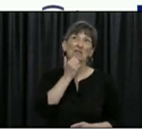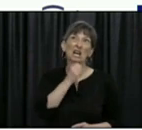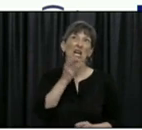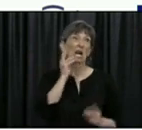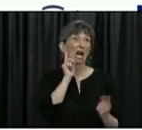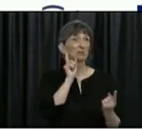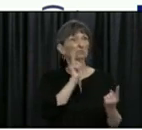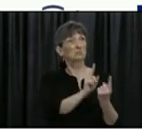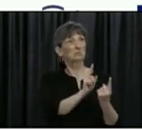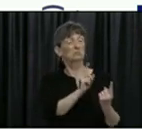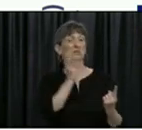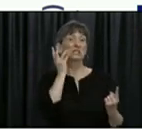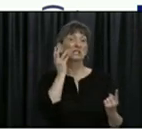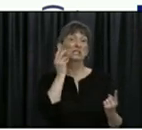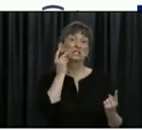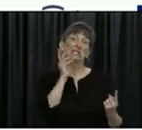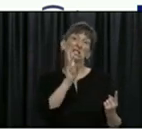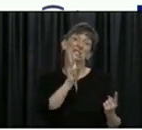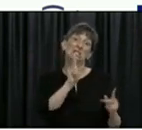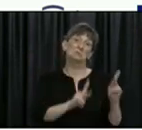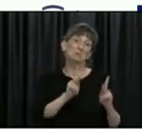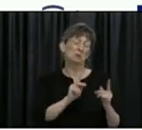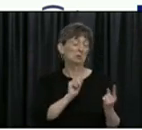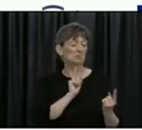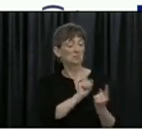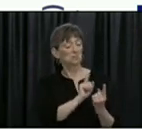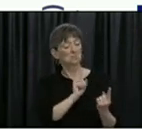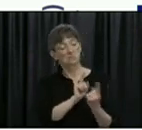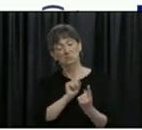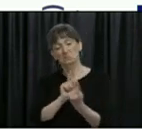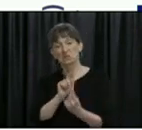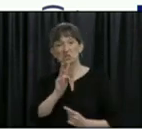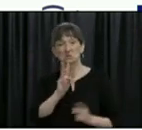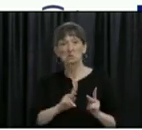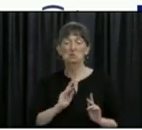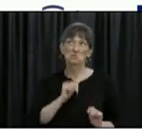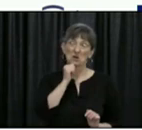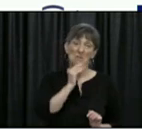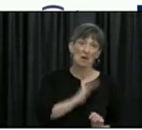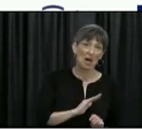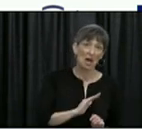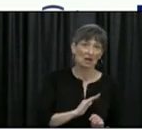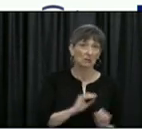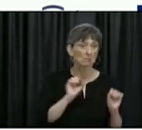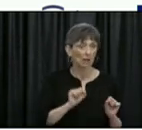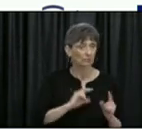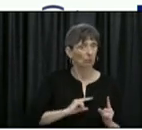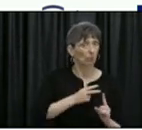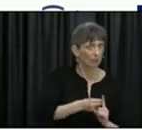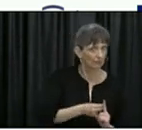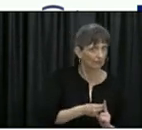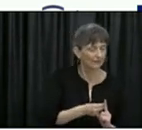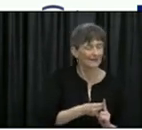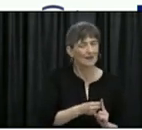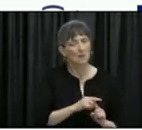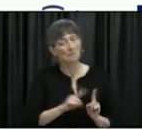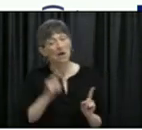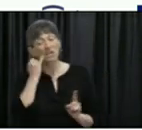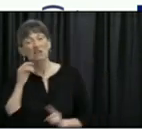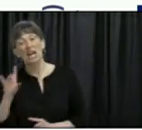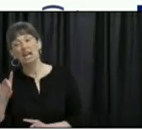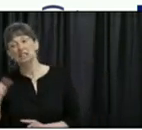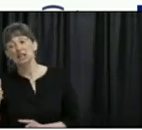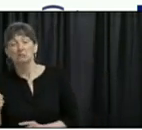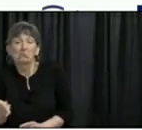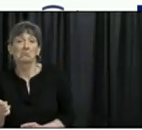a contact being someone that's close and you're close enough to that you can potentially transmit the virus as compared to eight or 10.